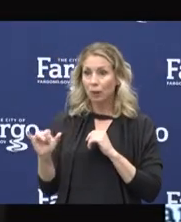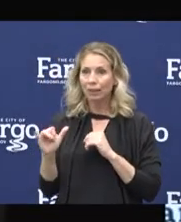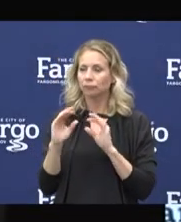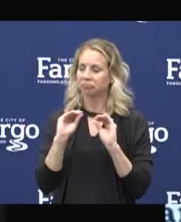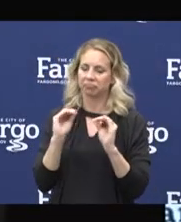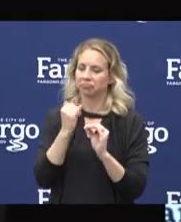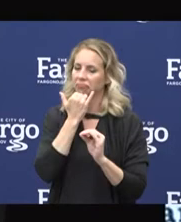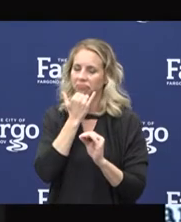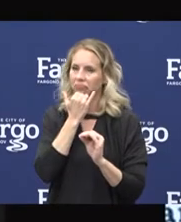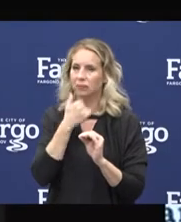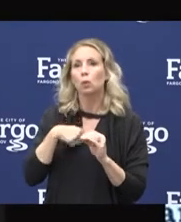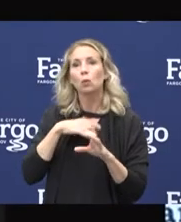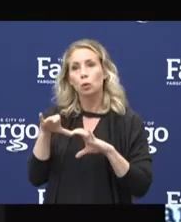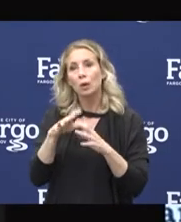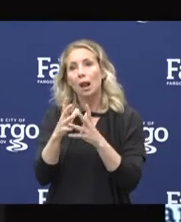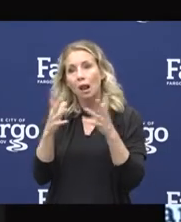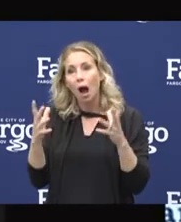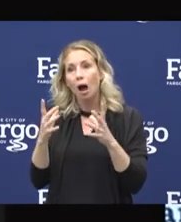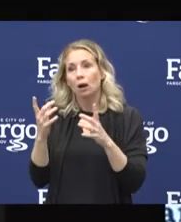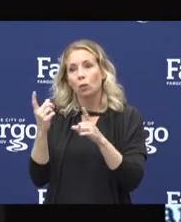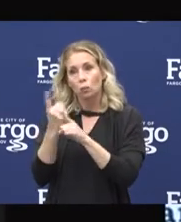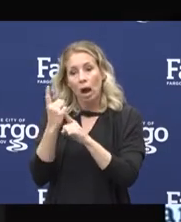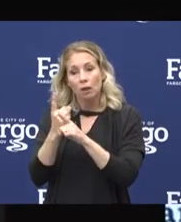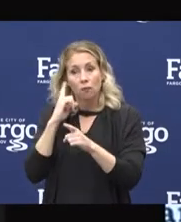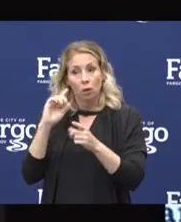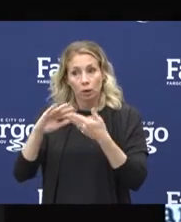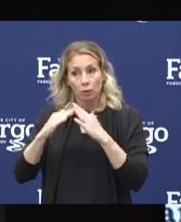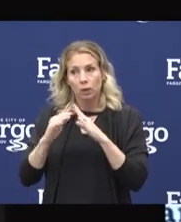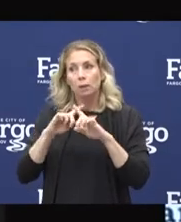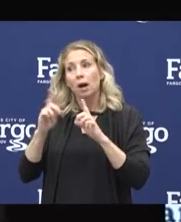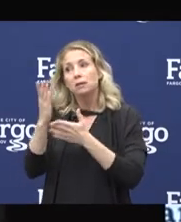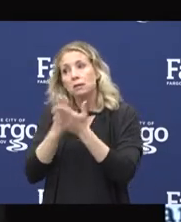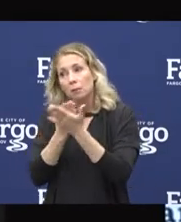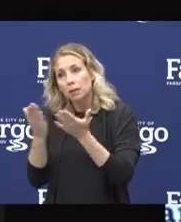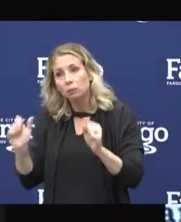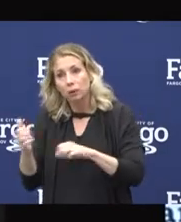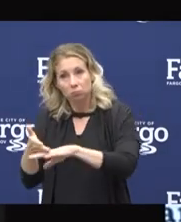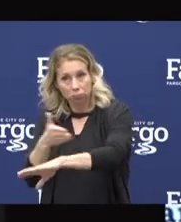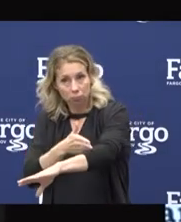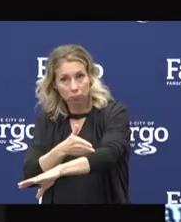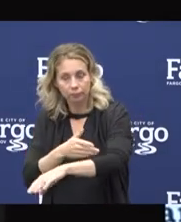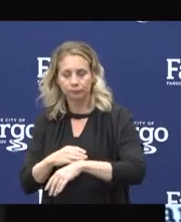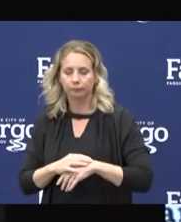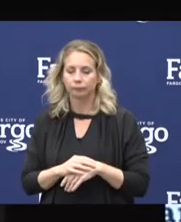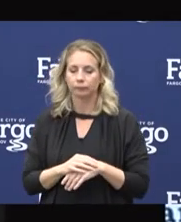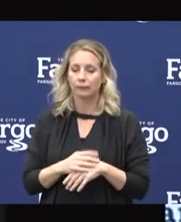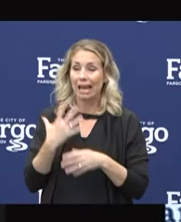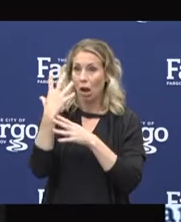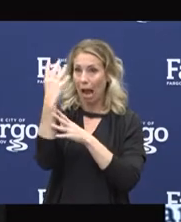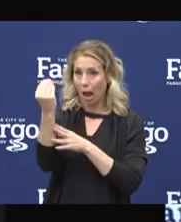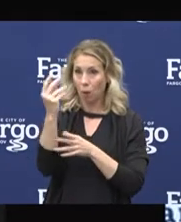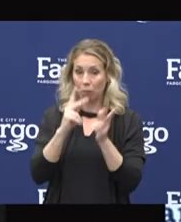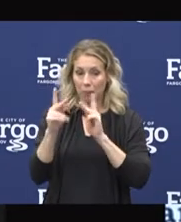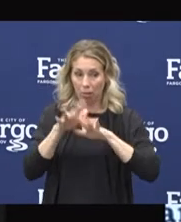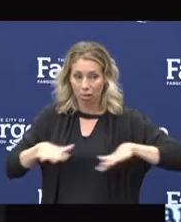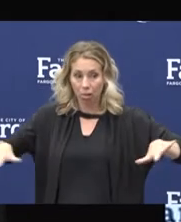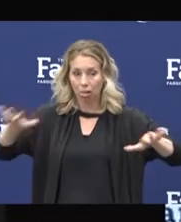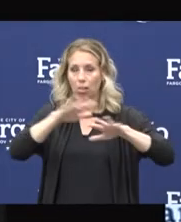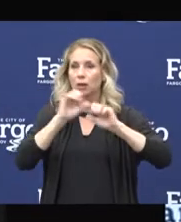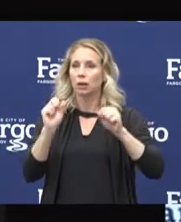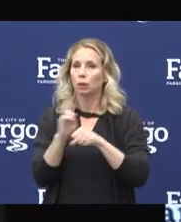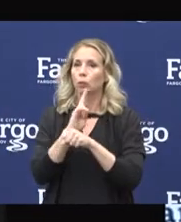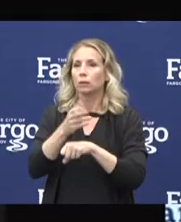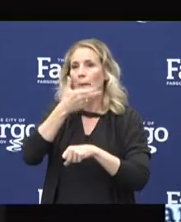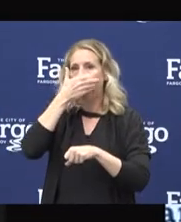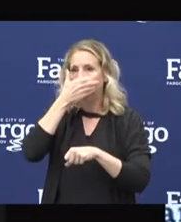as a community. And yes, there are some things that we can all do better. Wearing a mask in public is a simple act that everyone can do